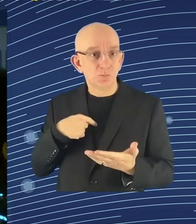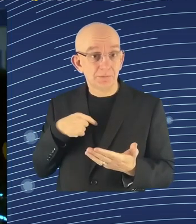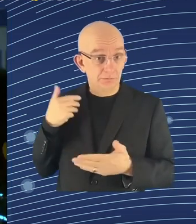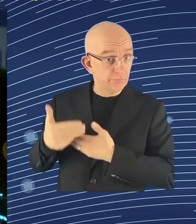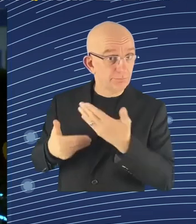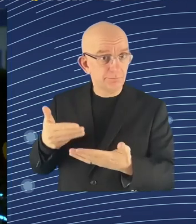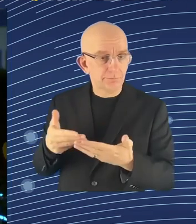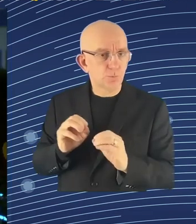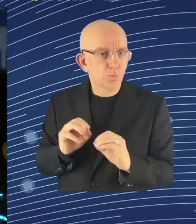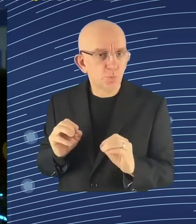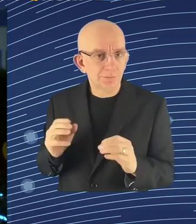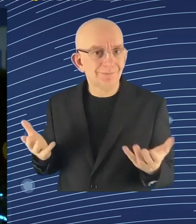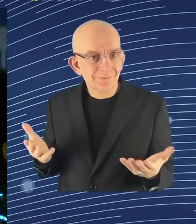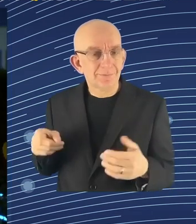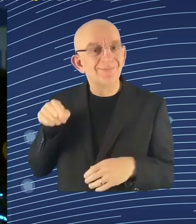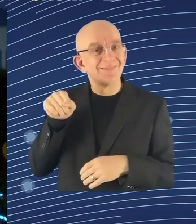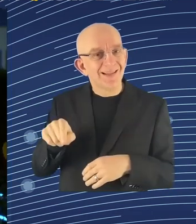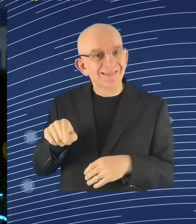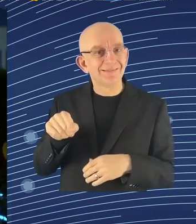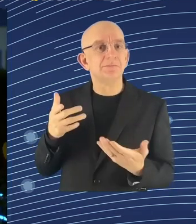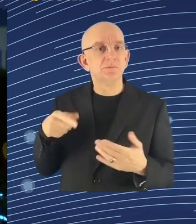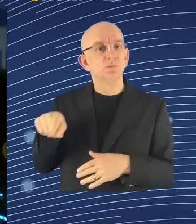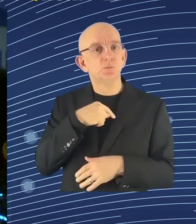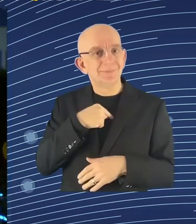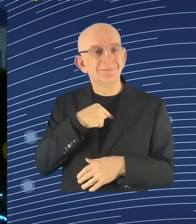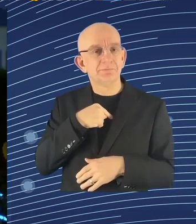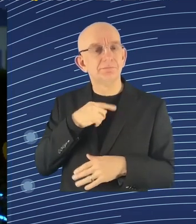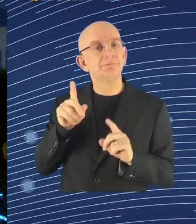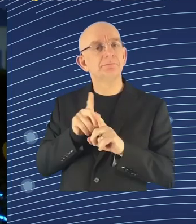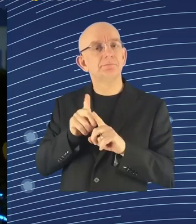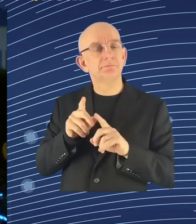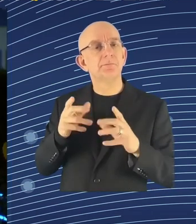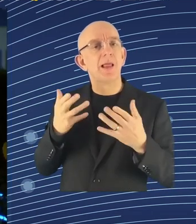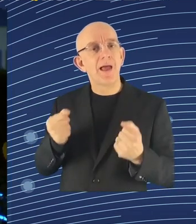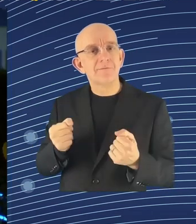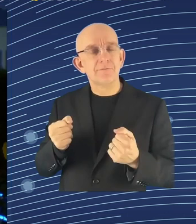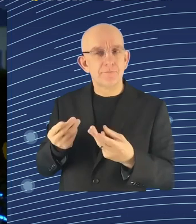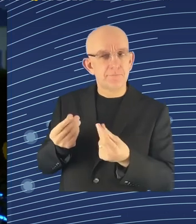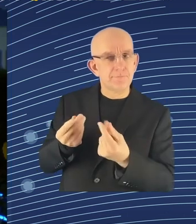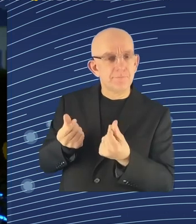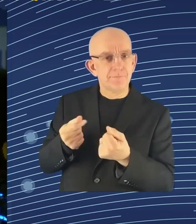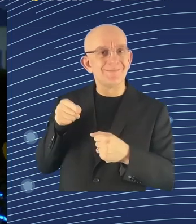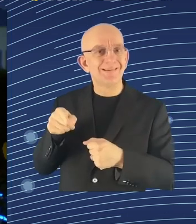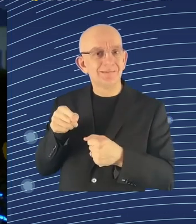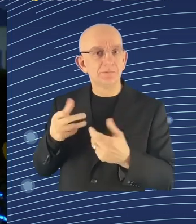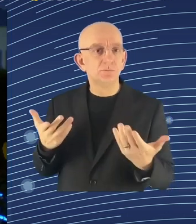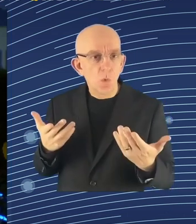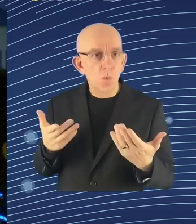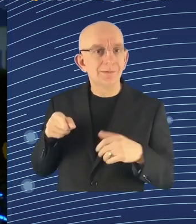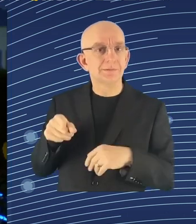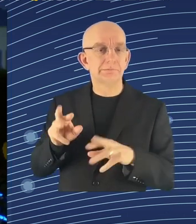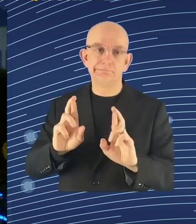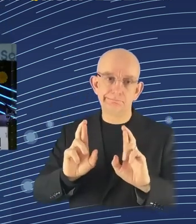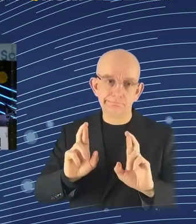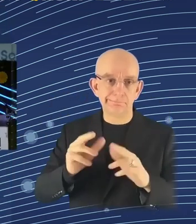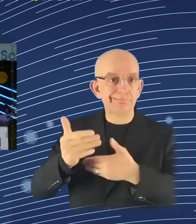And the same goes with this. Now, what we can